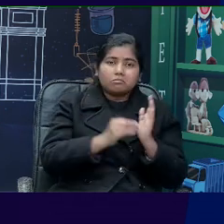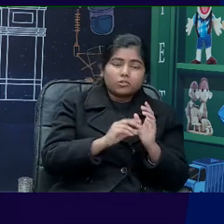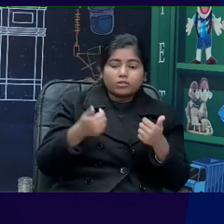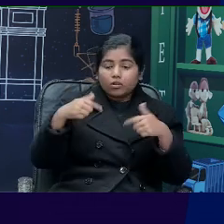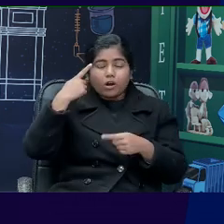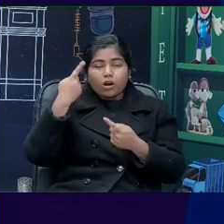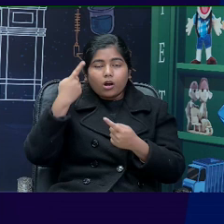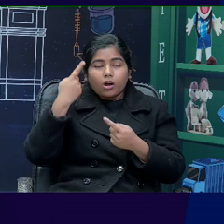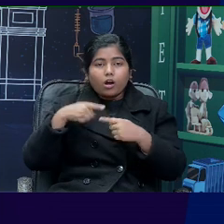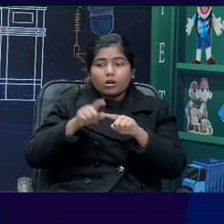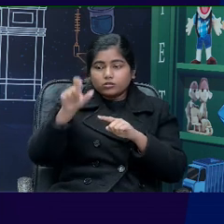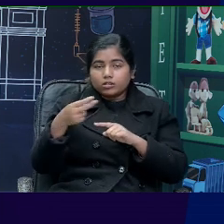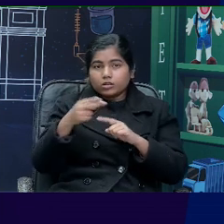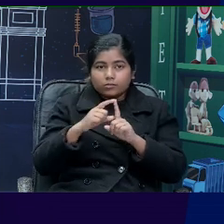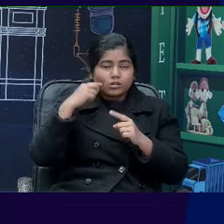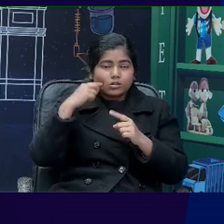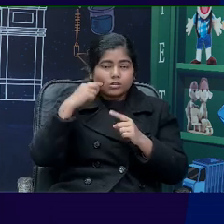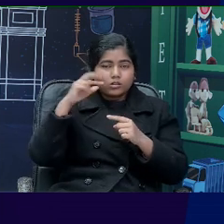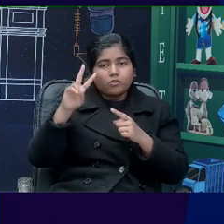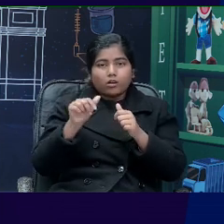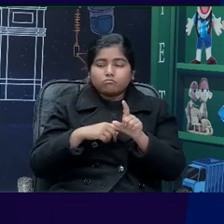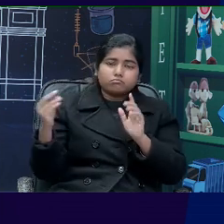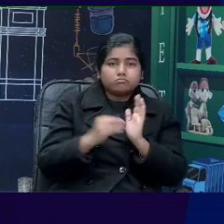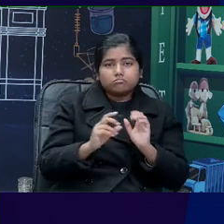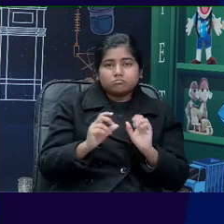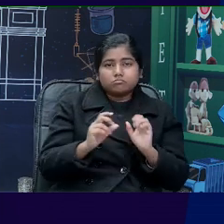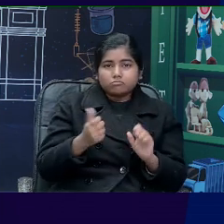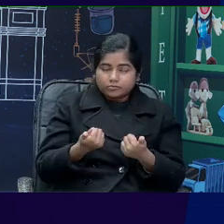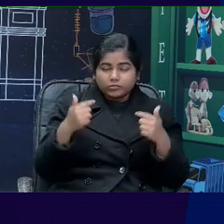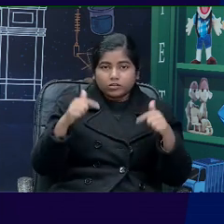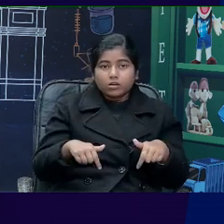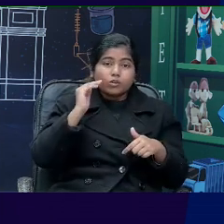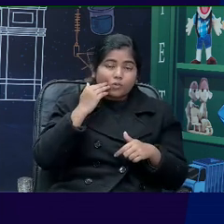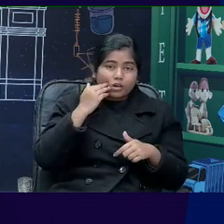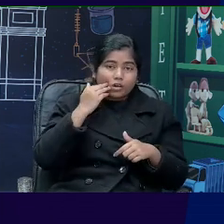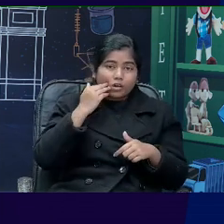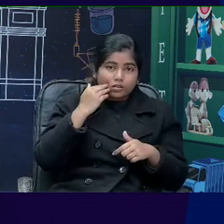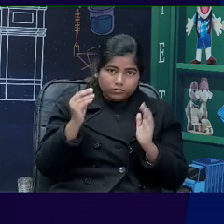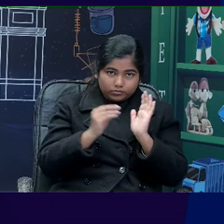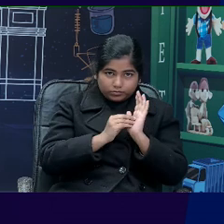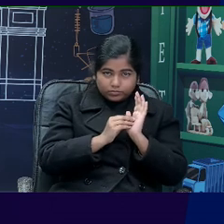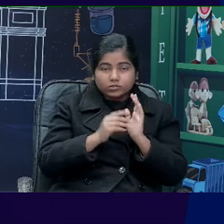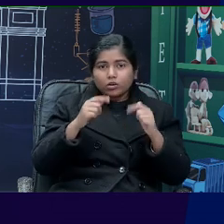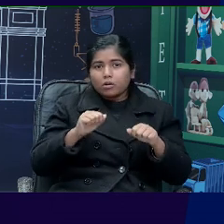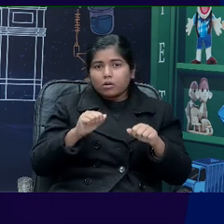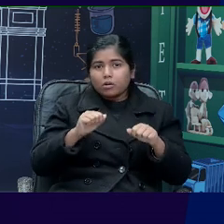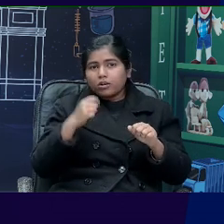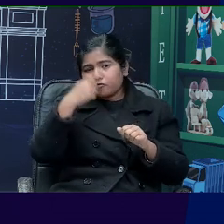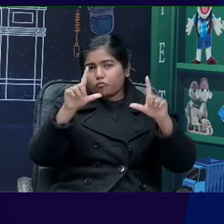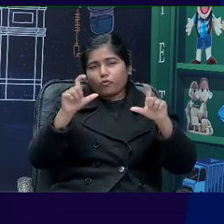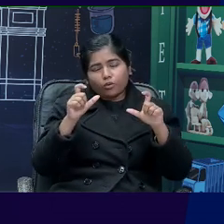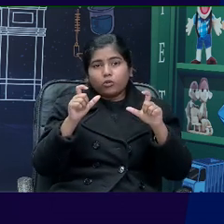Our today's expert, Divya ma'am, you can write name and you will today's and you a photograph,